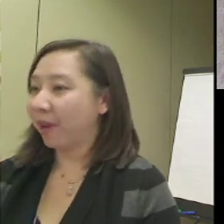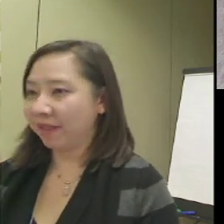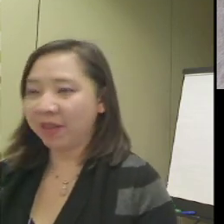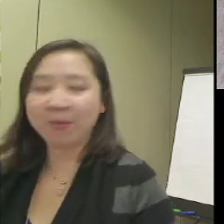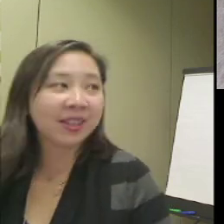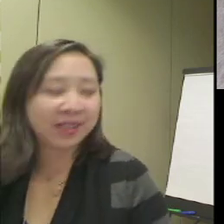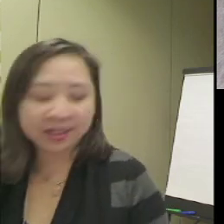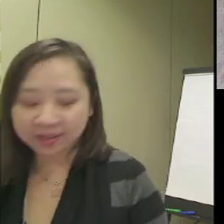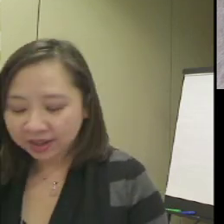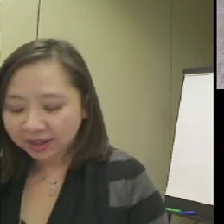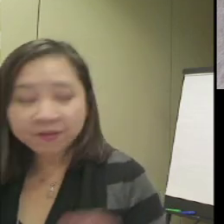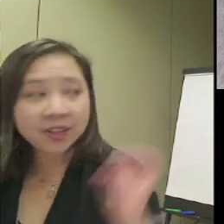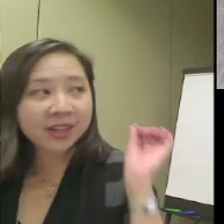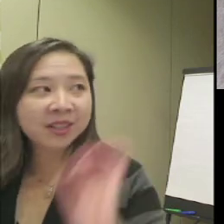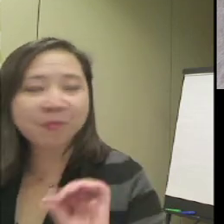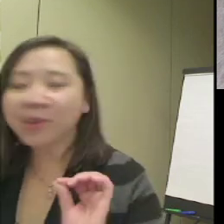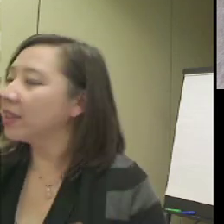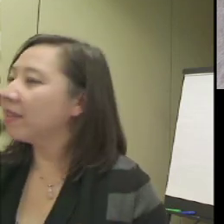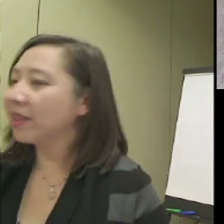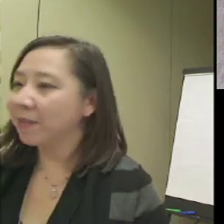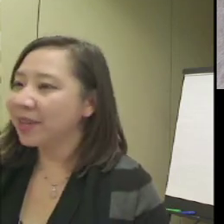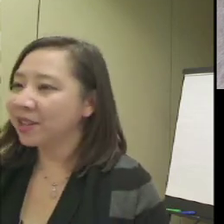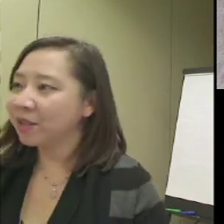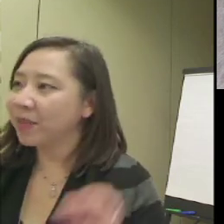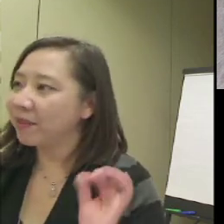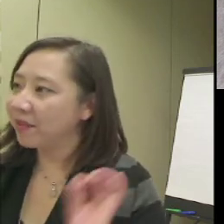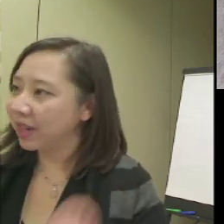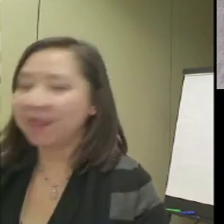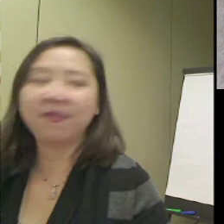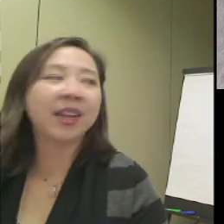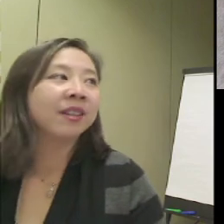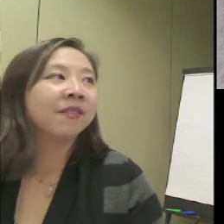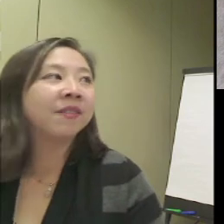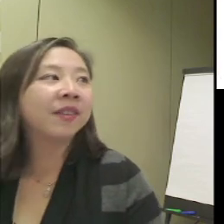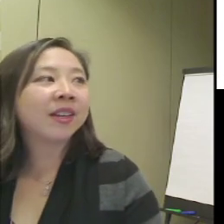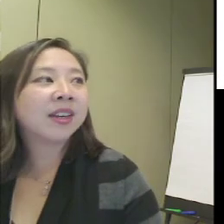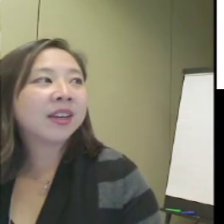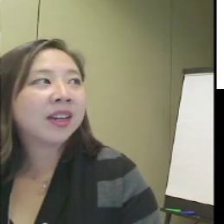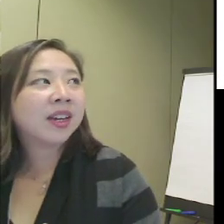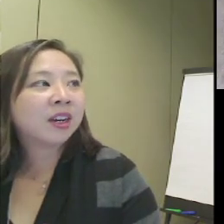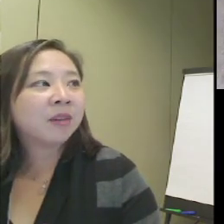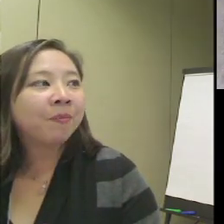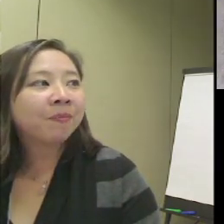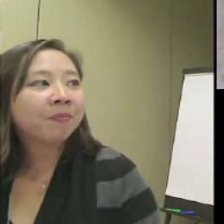actually be part of the process. It's a very simple little accommodation, but very effective.